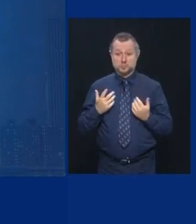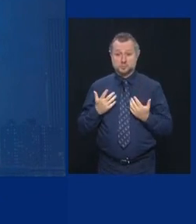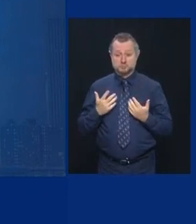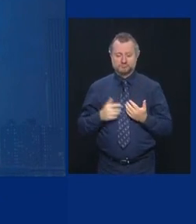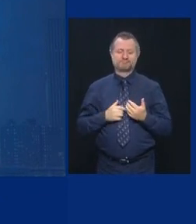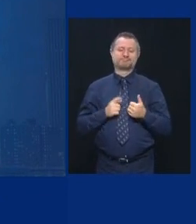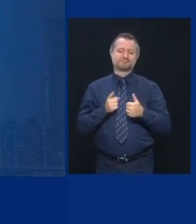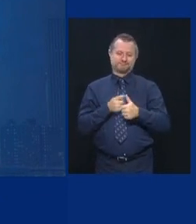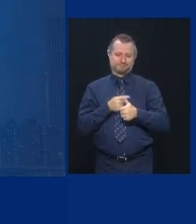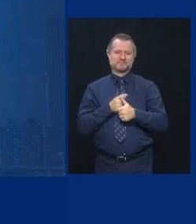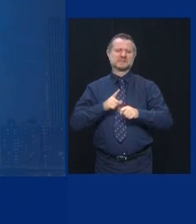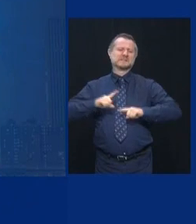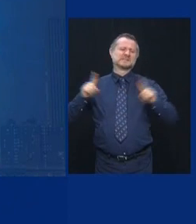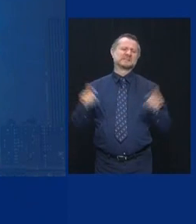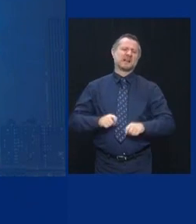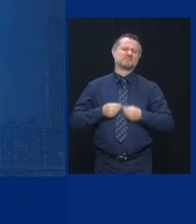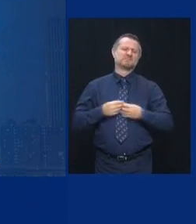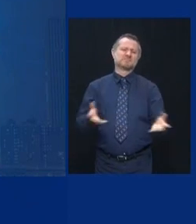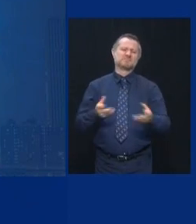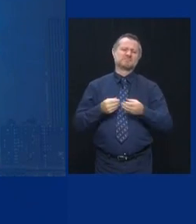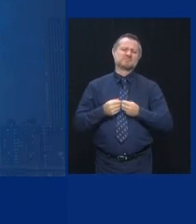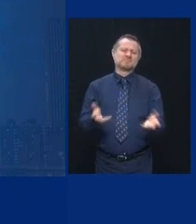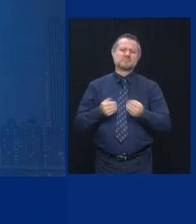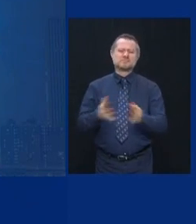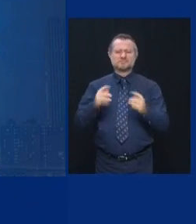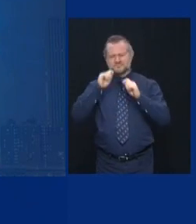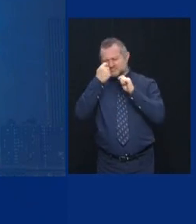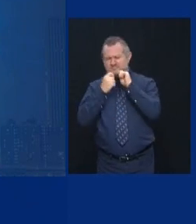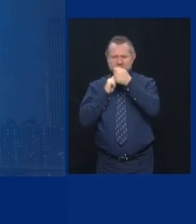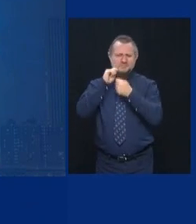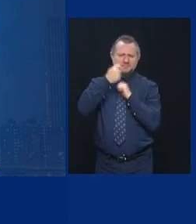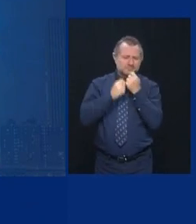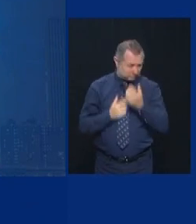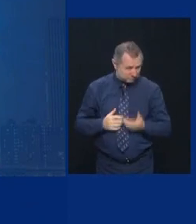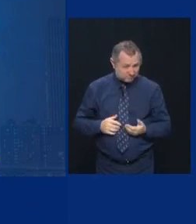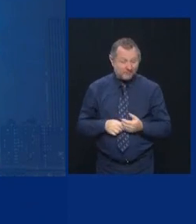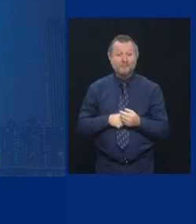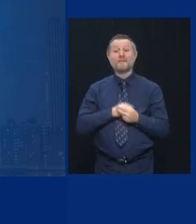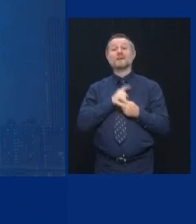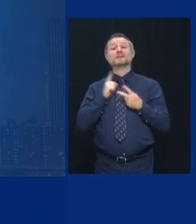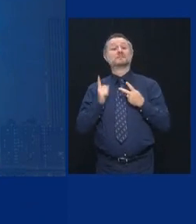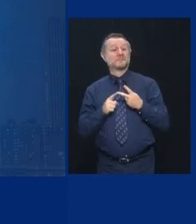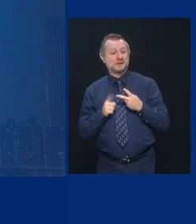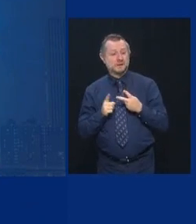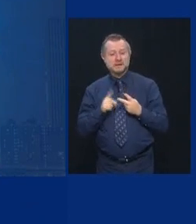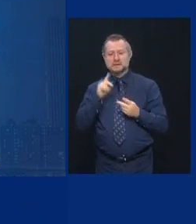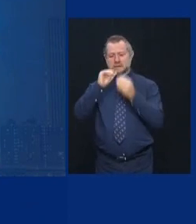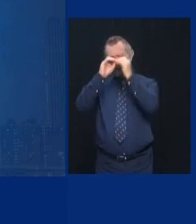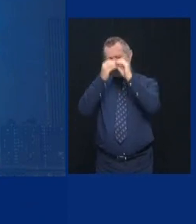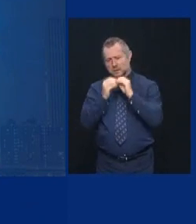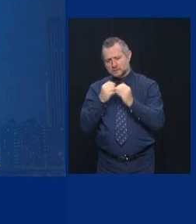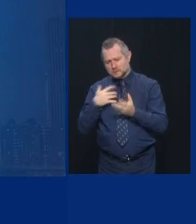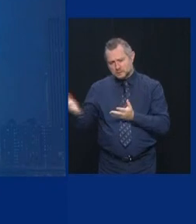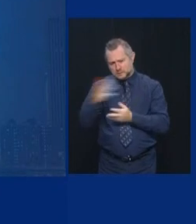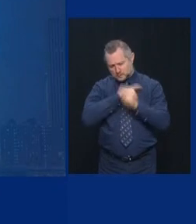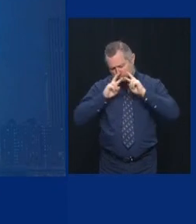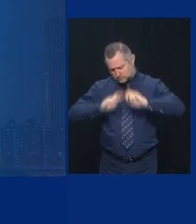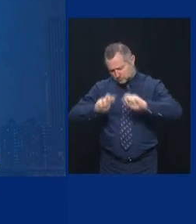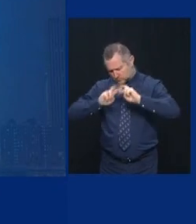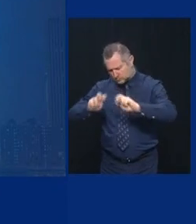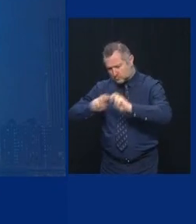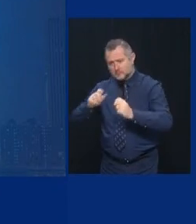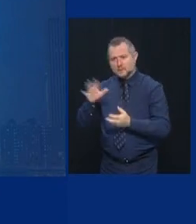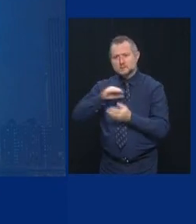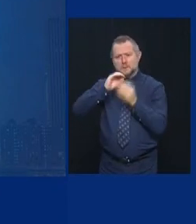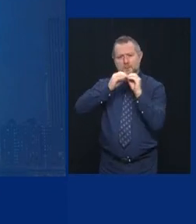Testing, testing, testing, testing. Get the facts. Follow the data.